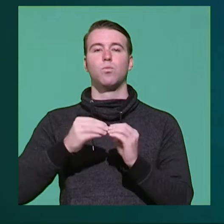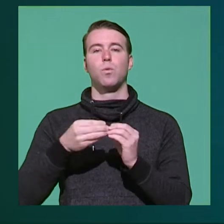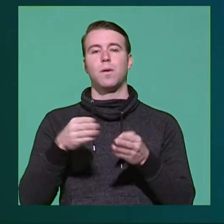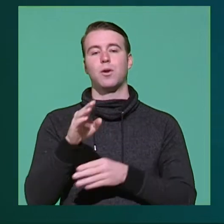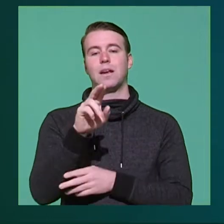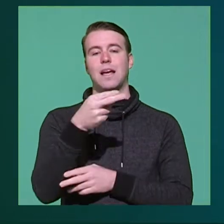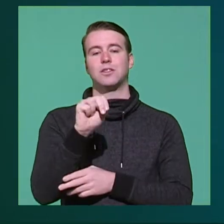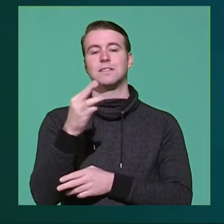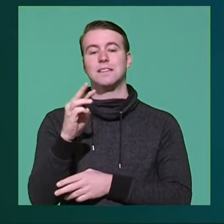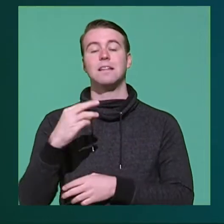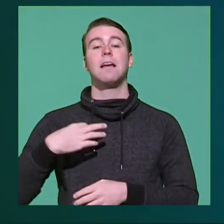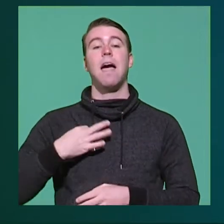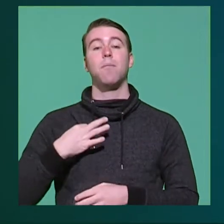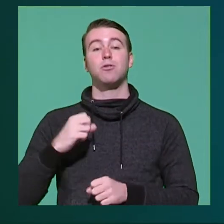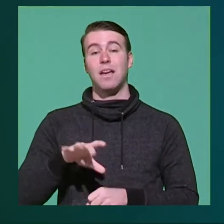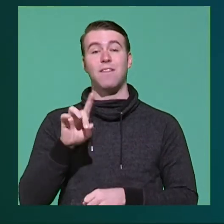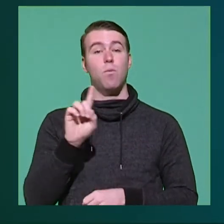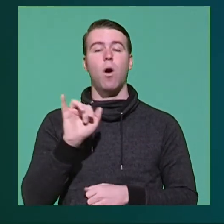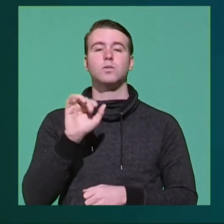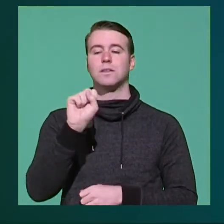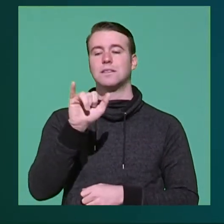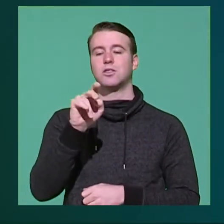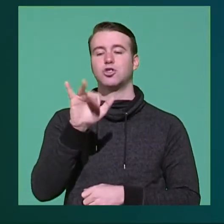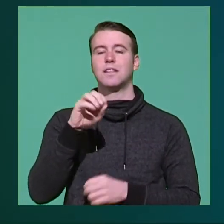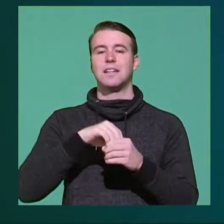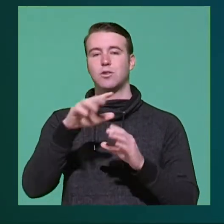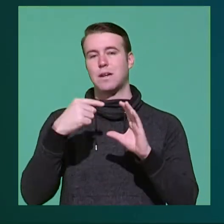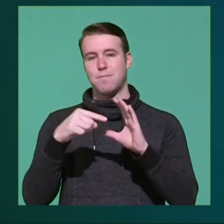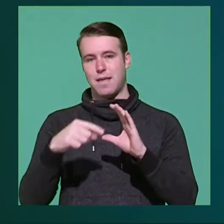Applications are also available on Synergy email.